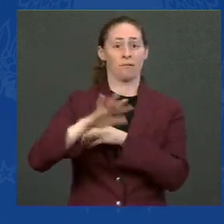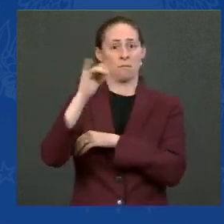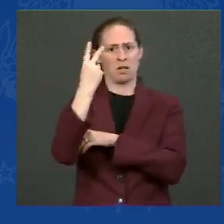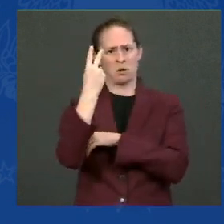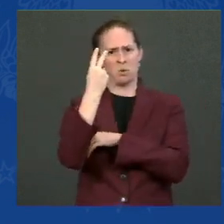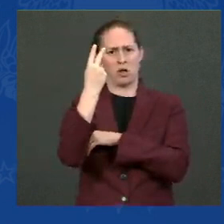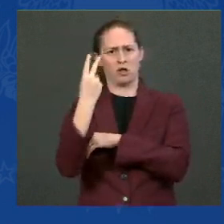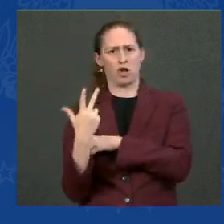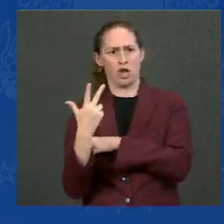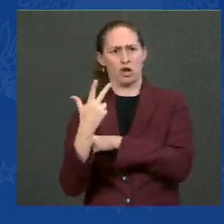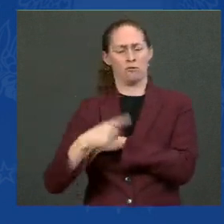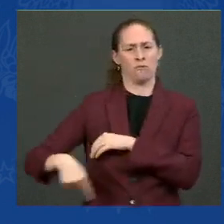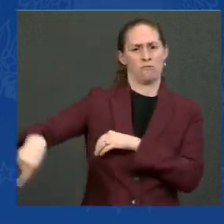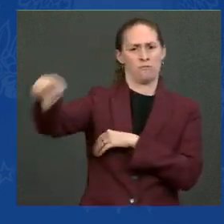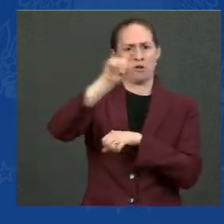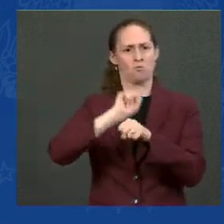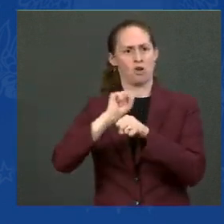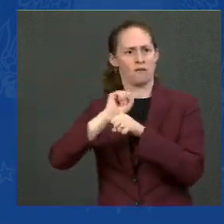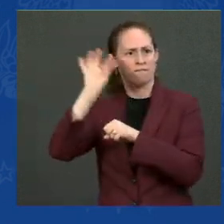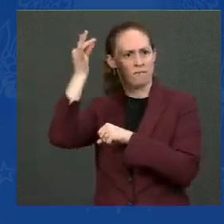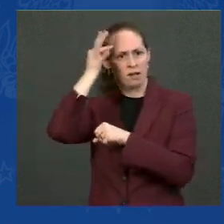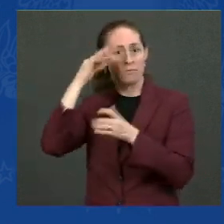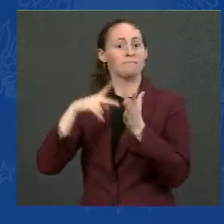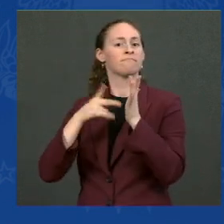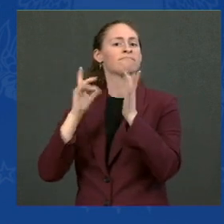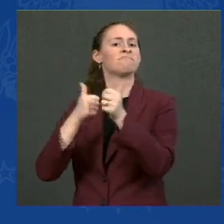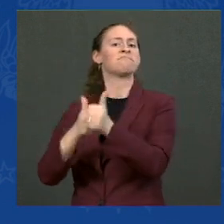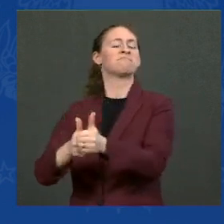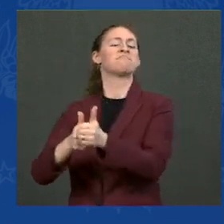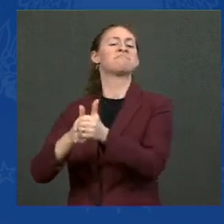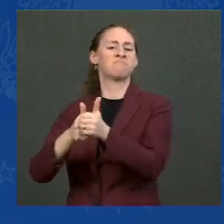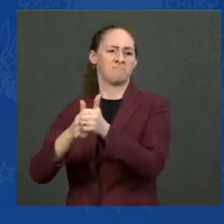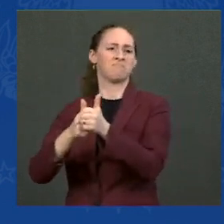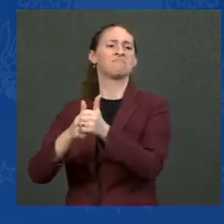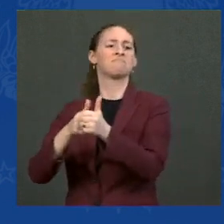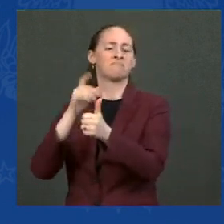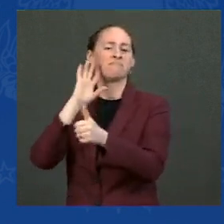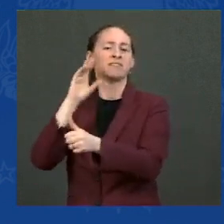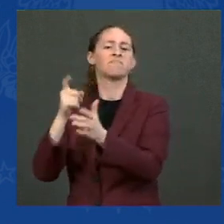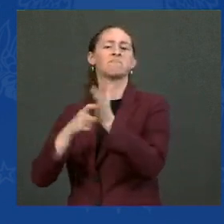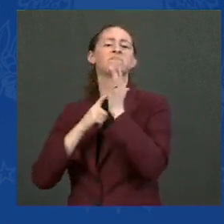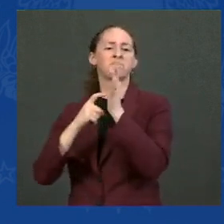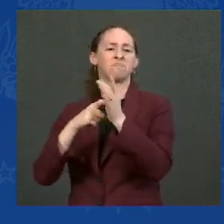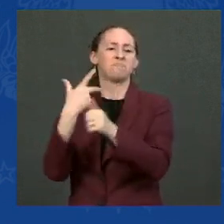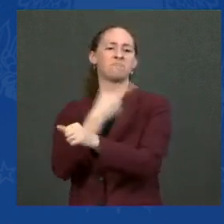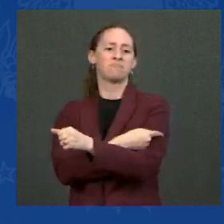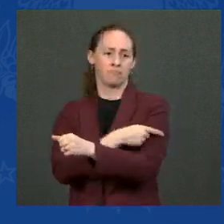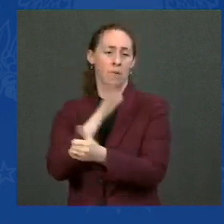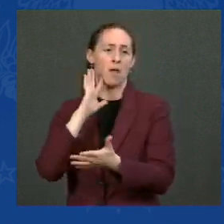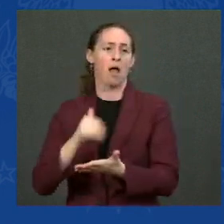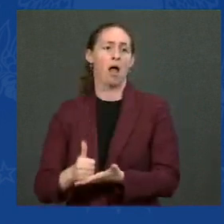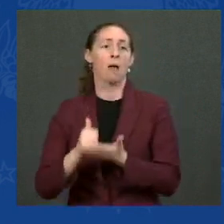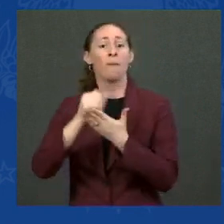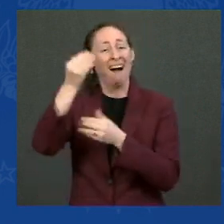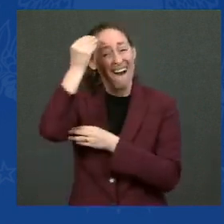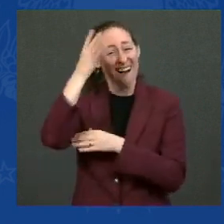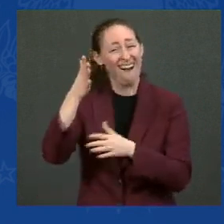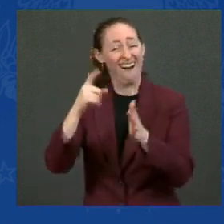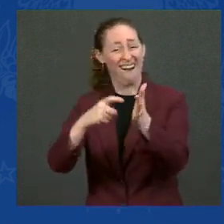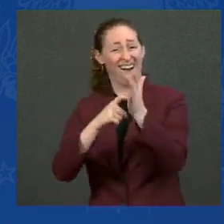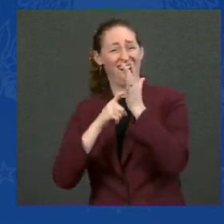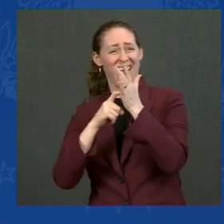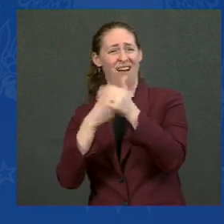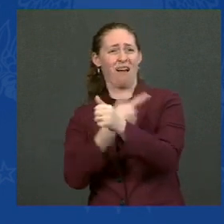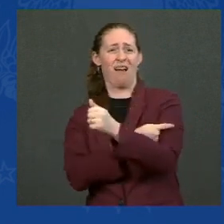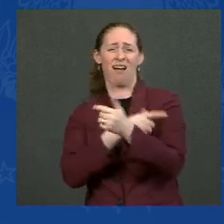And here's the deal. These requirements are already proving that they work. Starting in July, when I announced the first vaccination